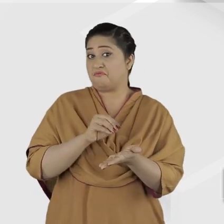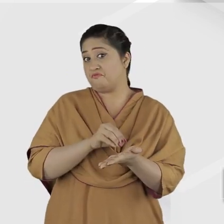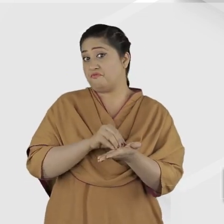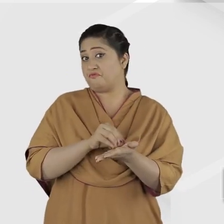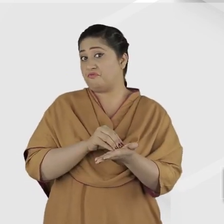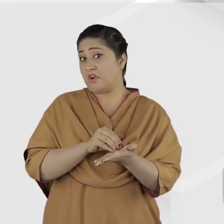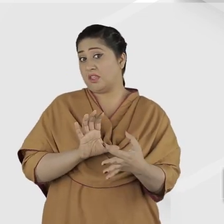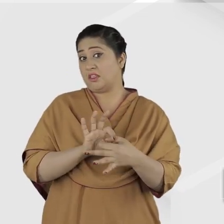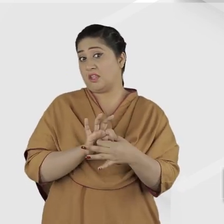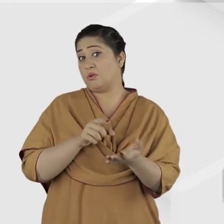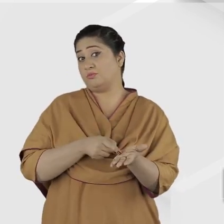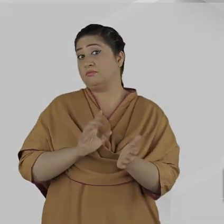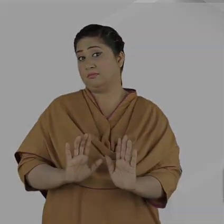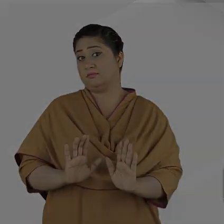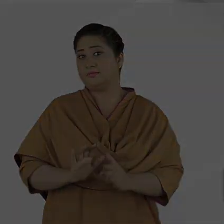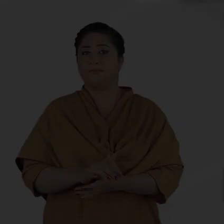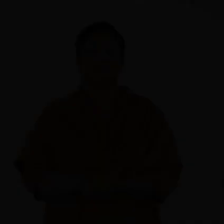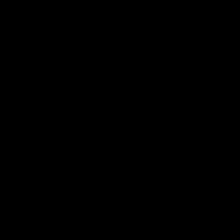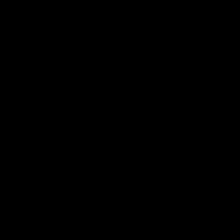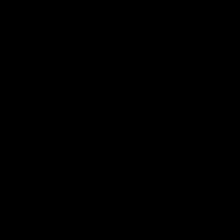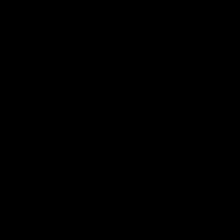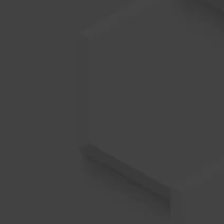and sign language is essential.